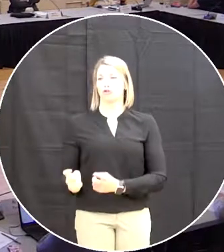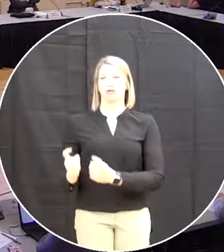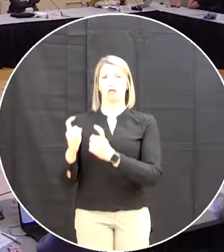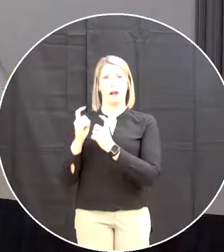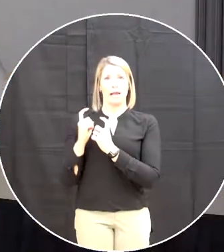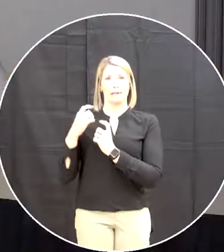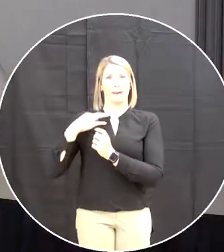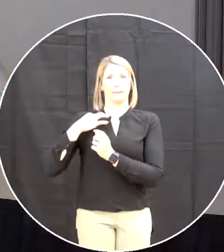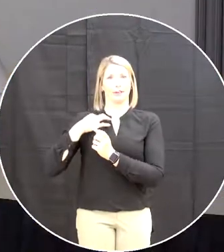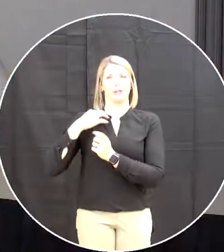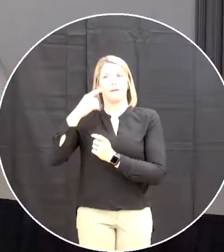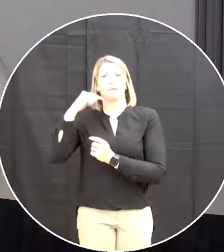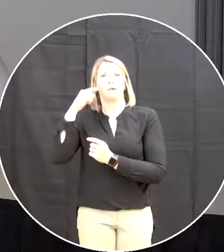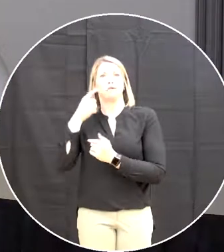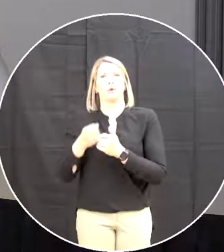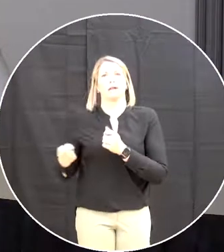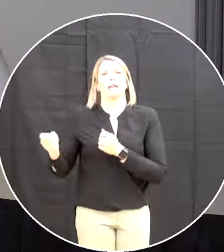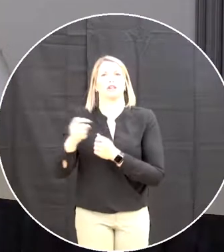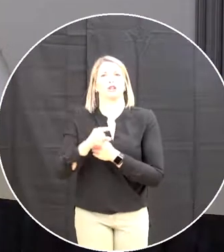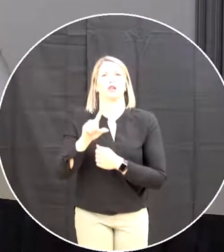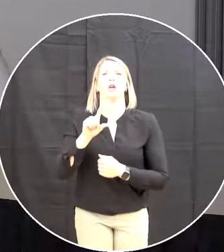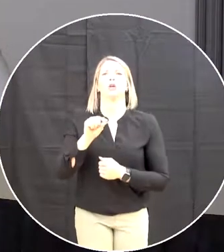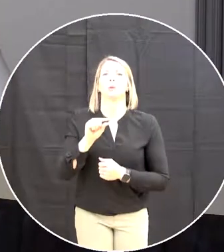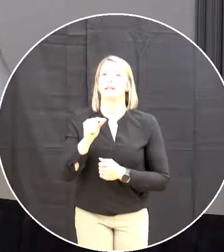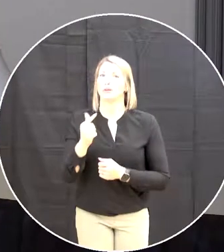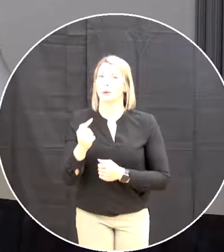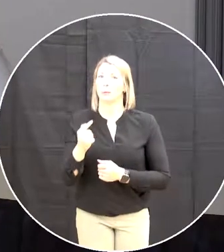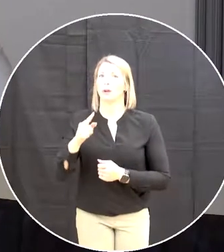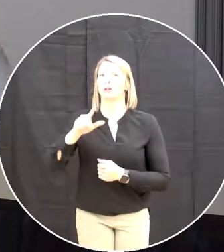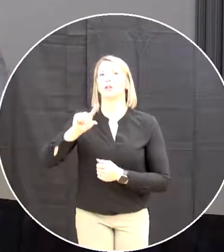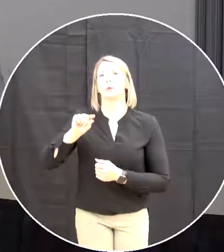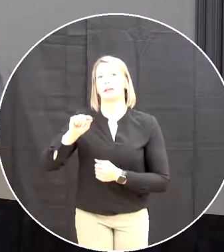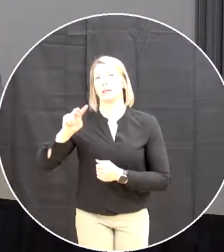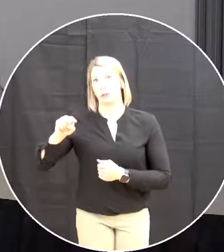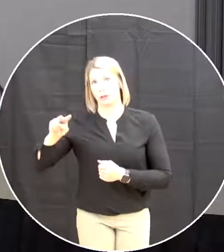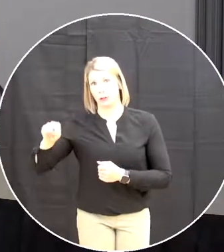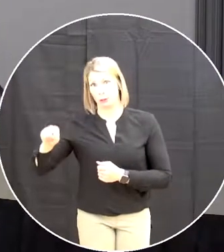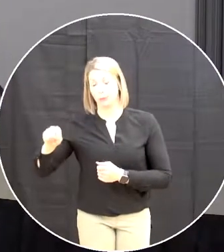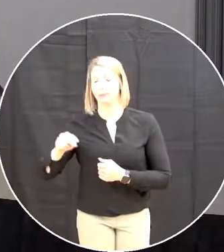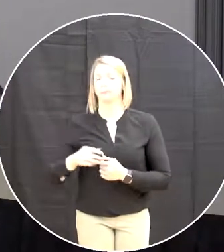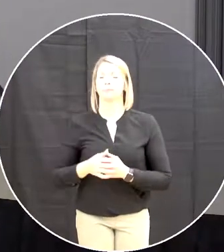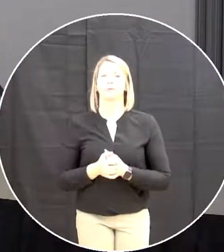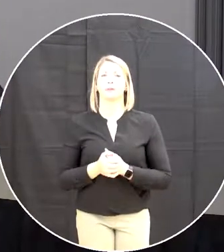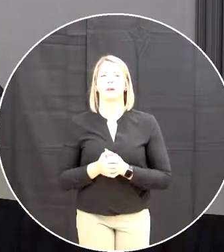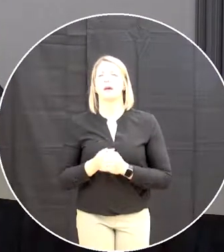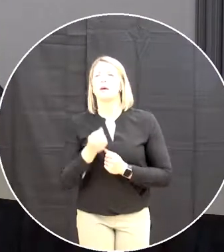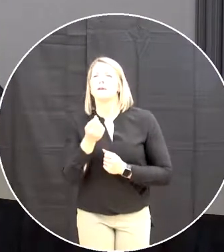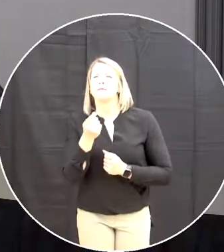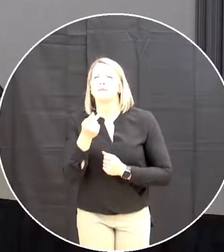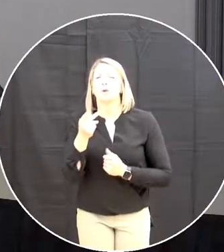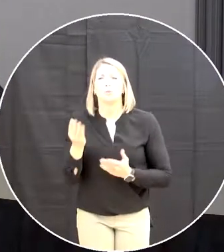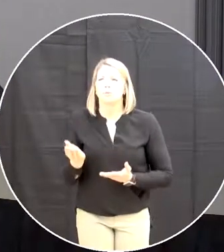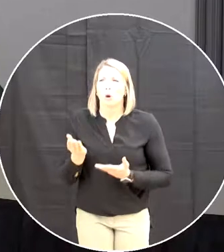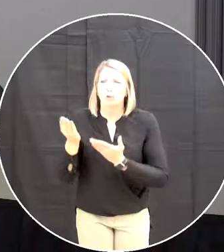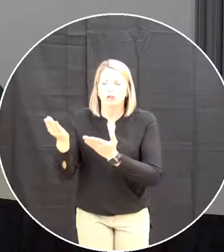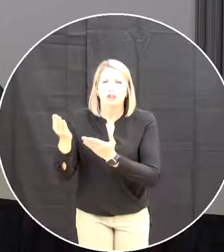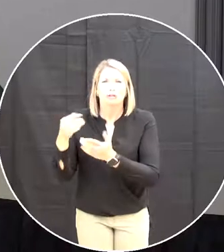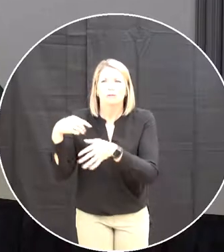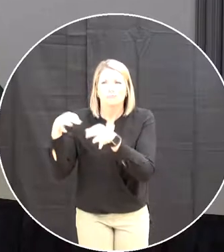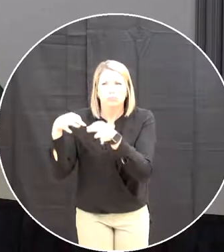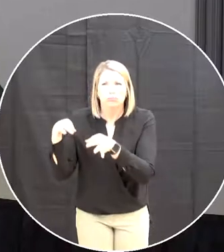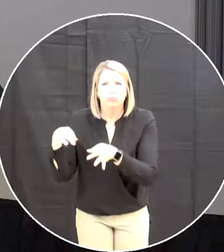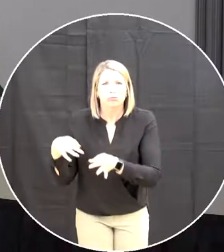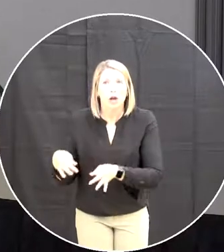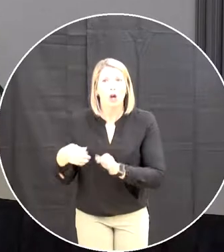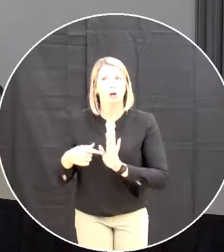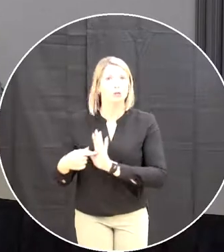year um so i just want to uh a couple of motions came out of that and they were presented and